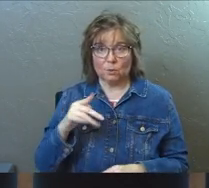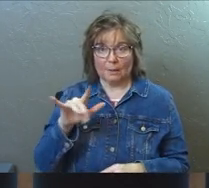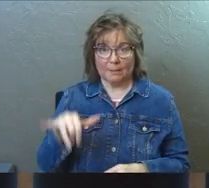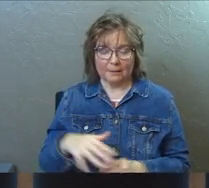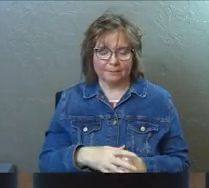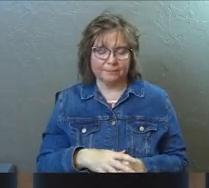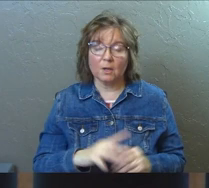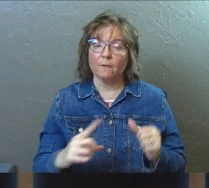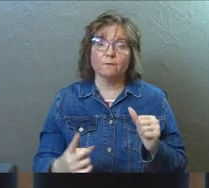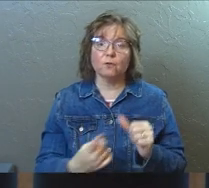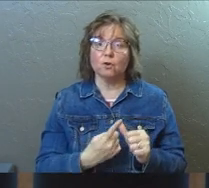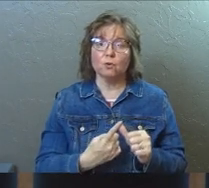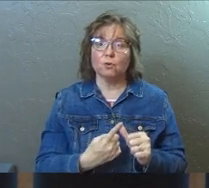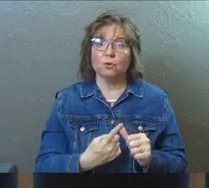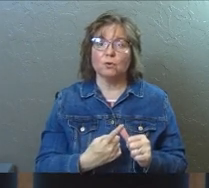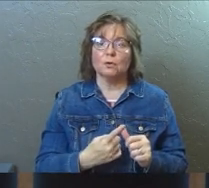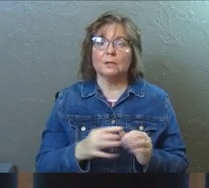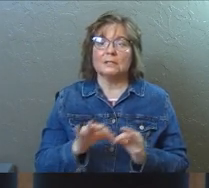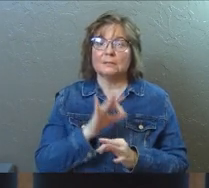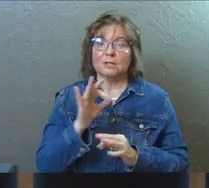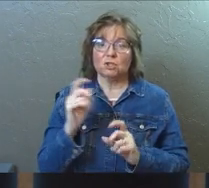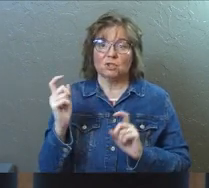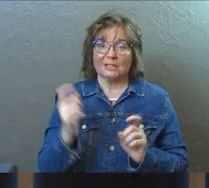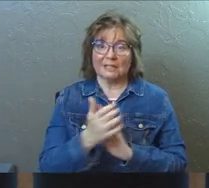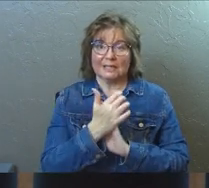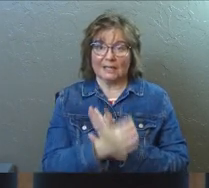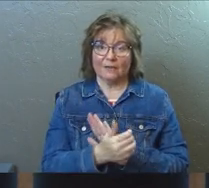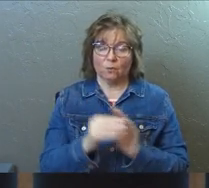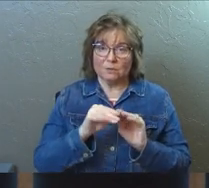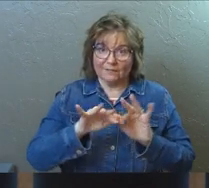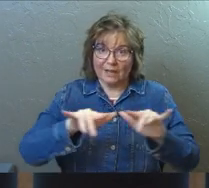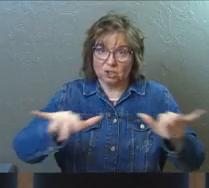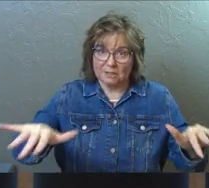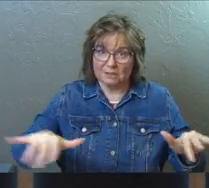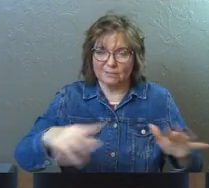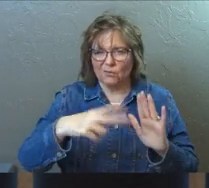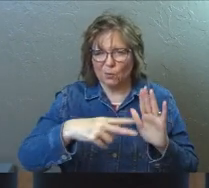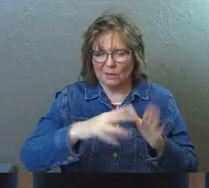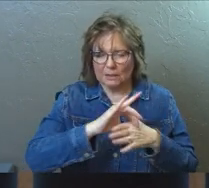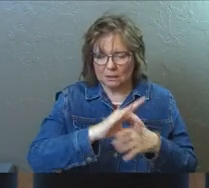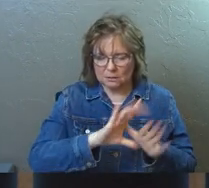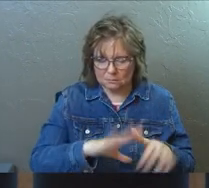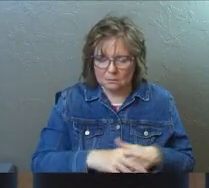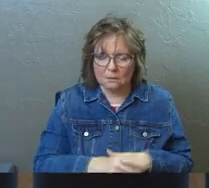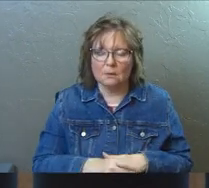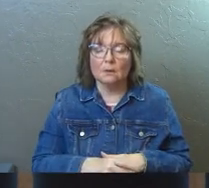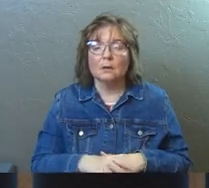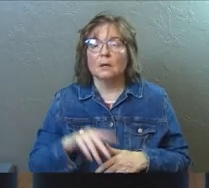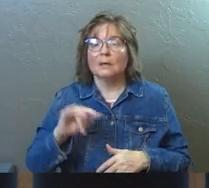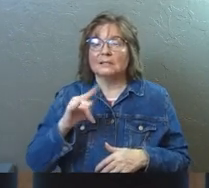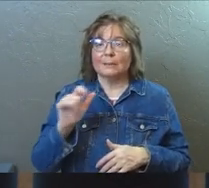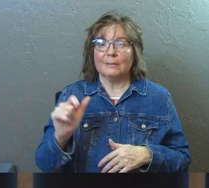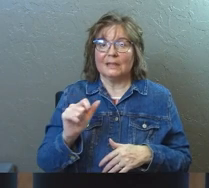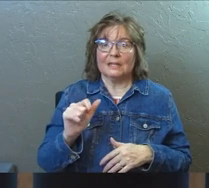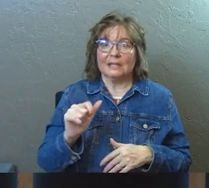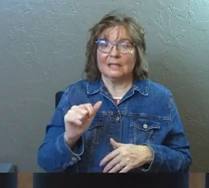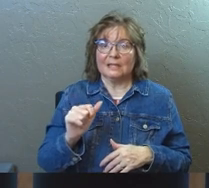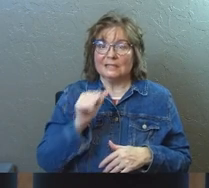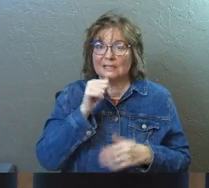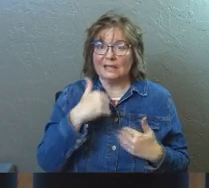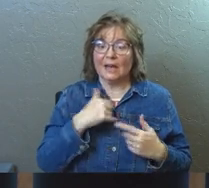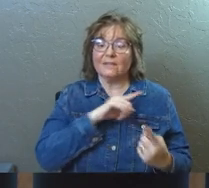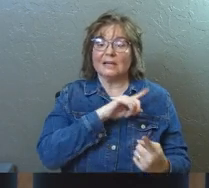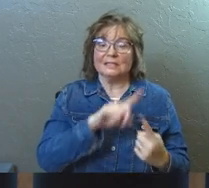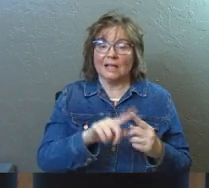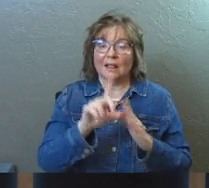Timothy there. First off, there was a spiritual gift. was evangelism actually, if you read it in context, that Timothy did not have until there